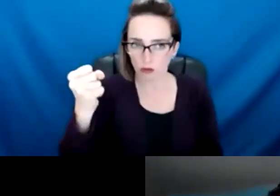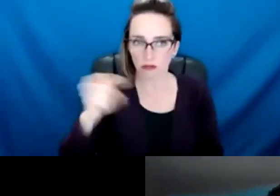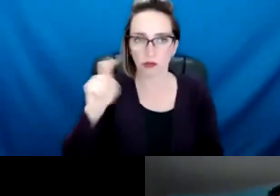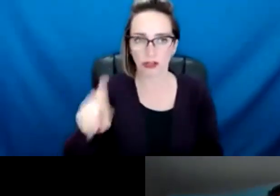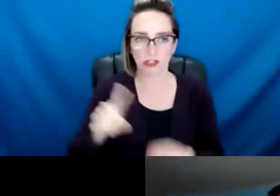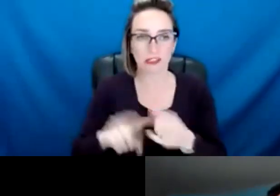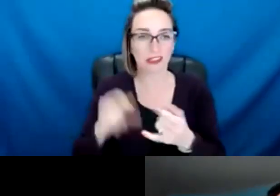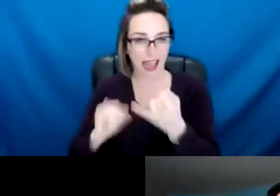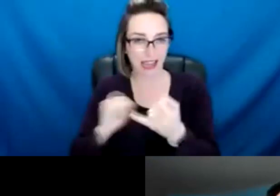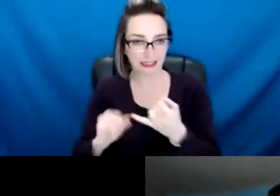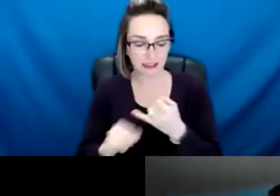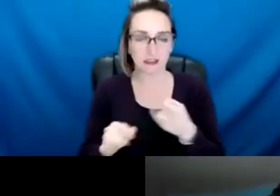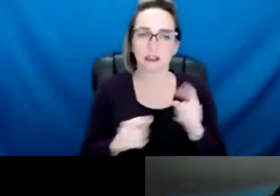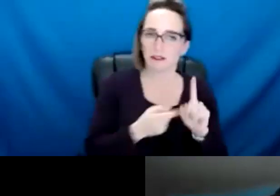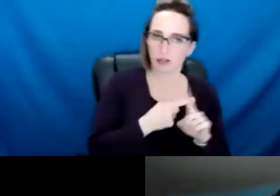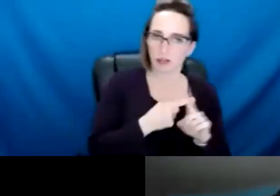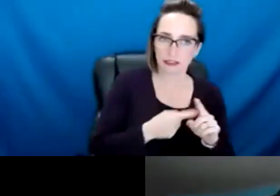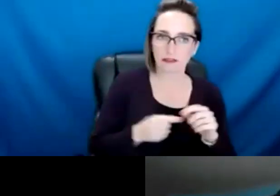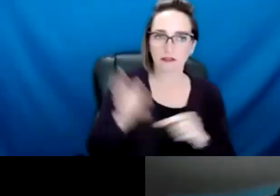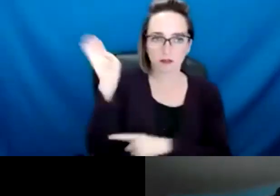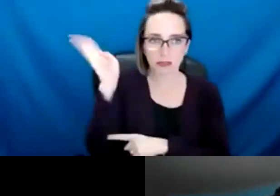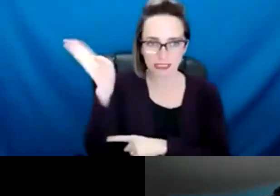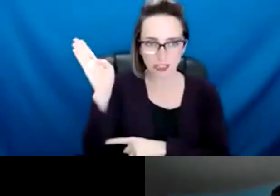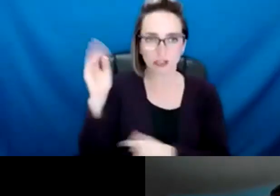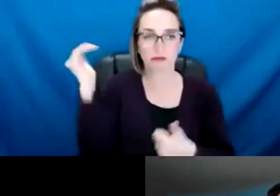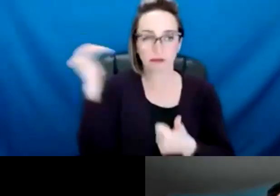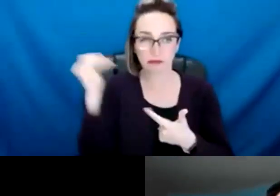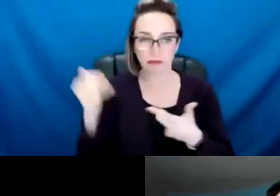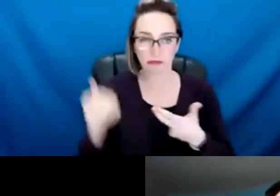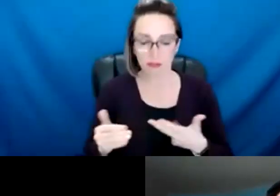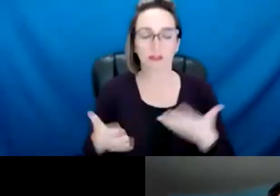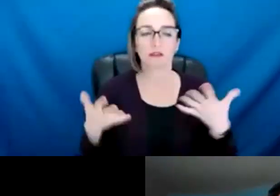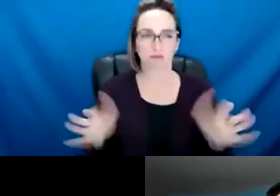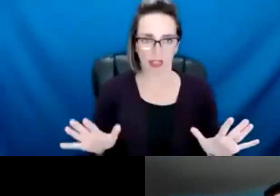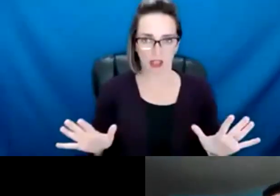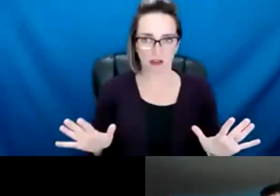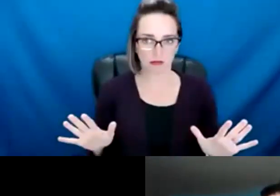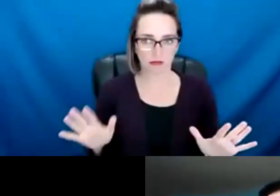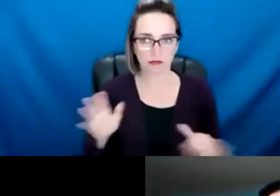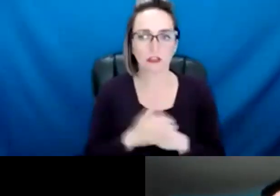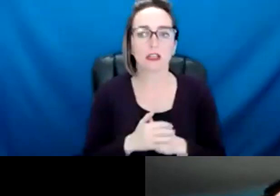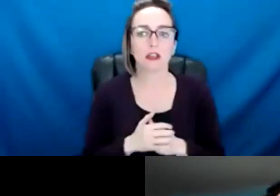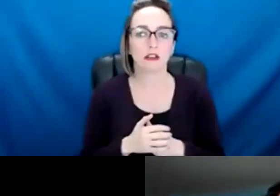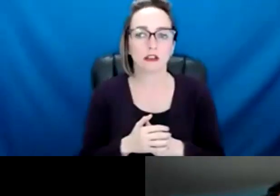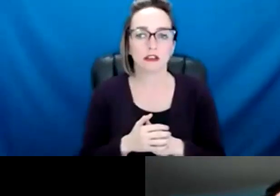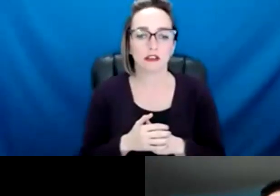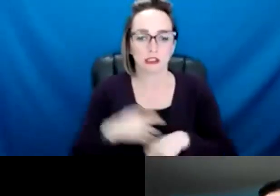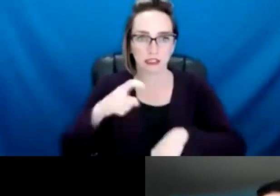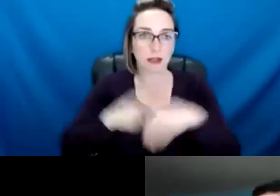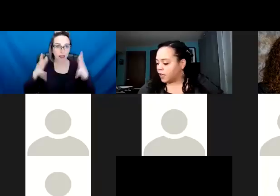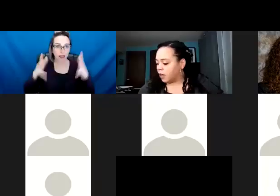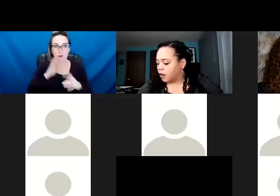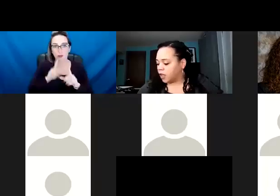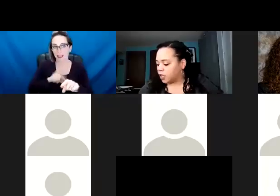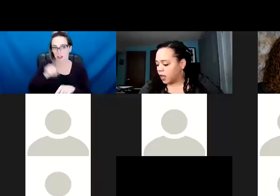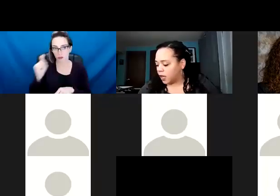responding to the questions just to let folks know, um, where we're at, um, and how we'll be responding to some of those. Um, and kind